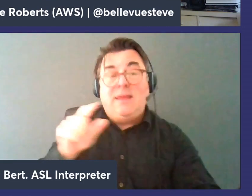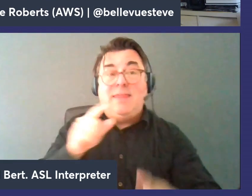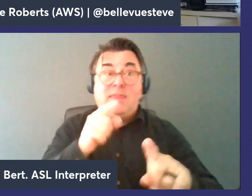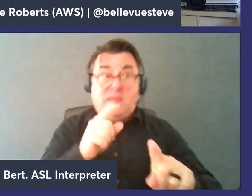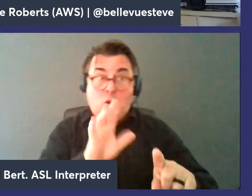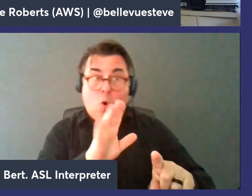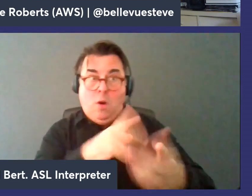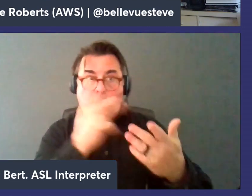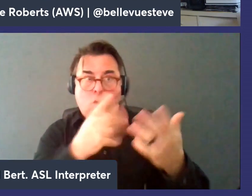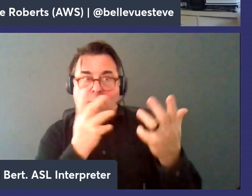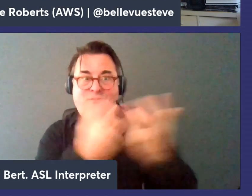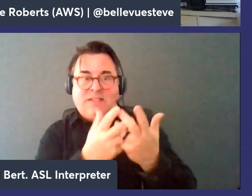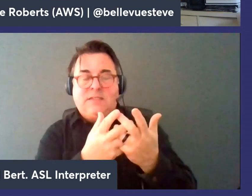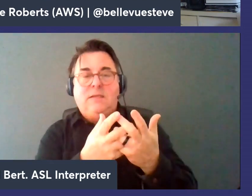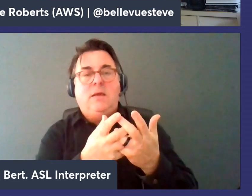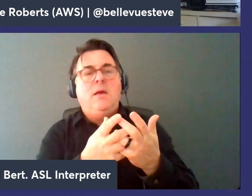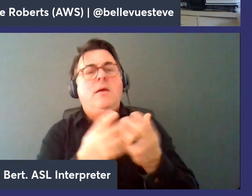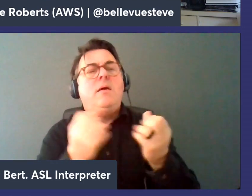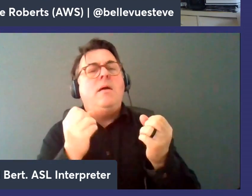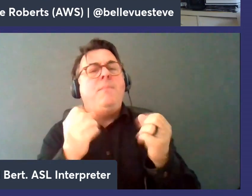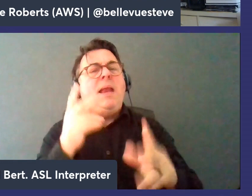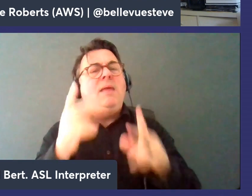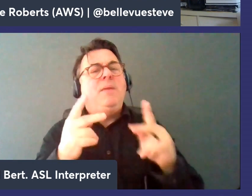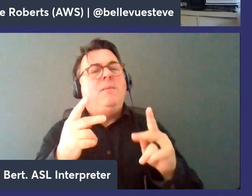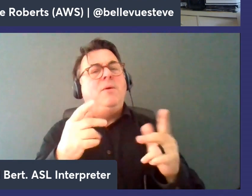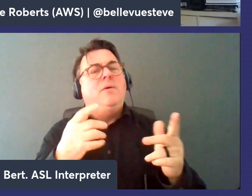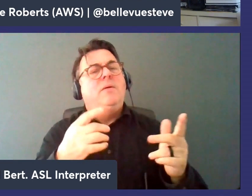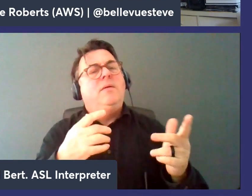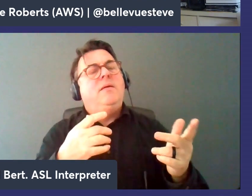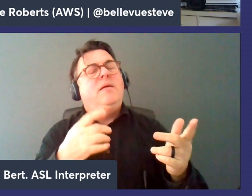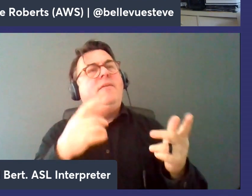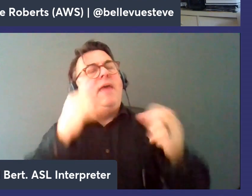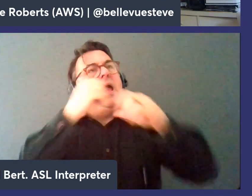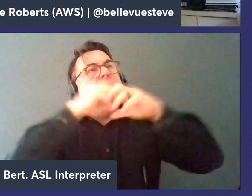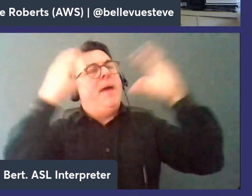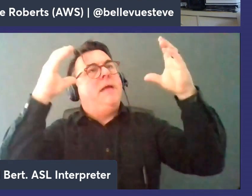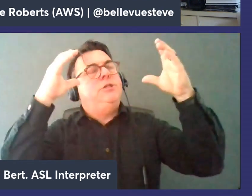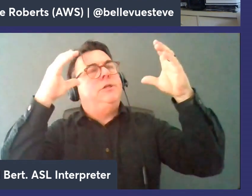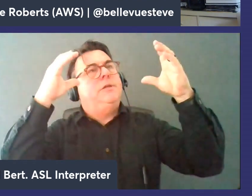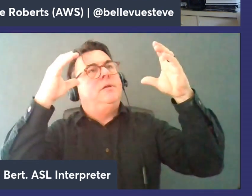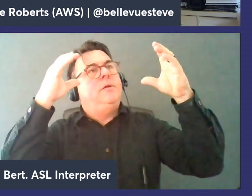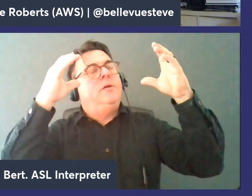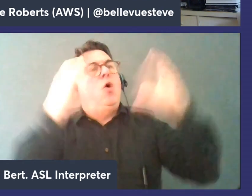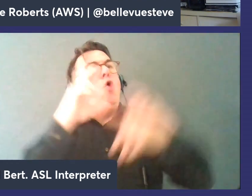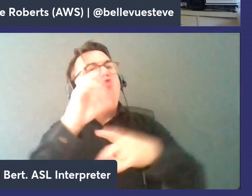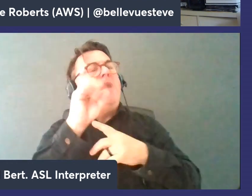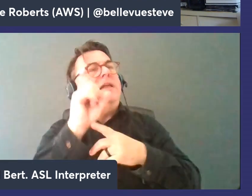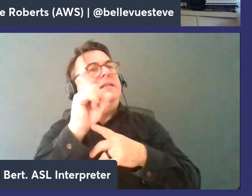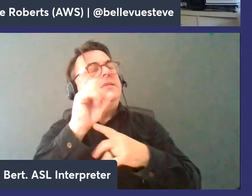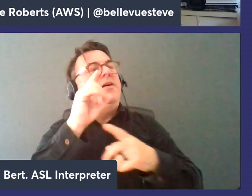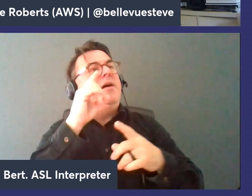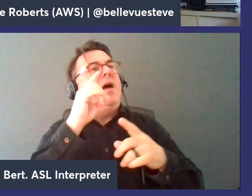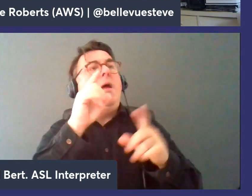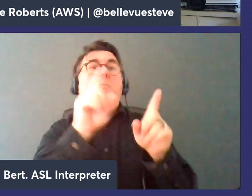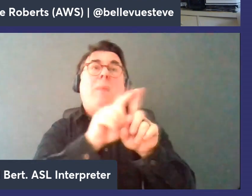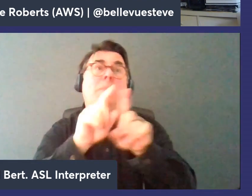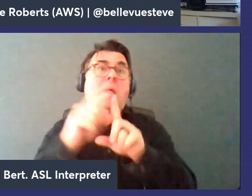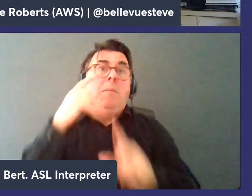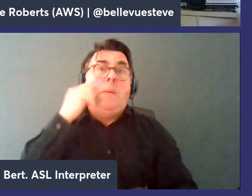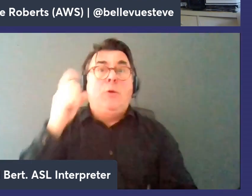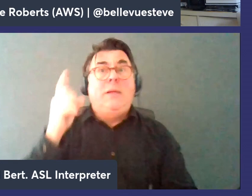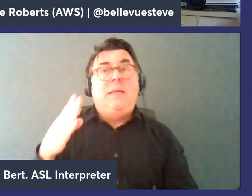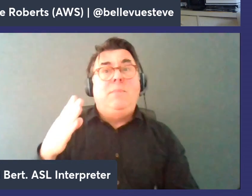i think a lot of people have the classic use case in mind for redis and maybe even memory db from this